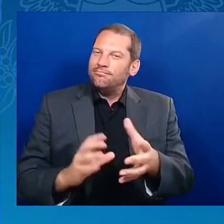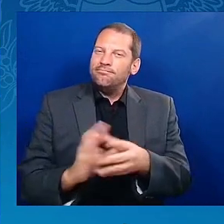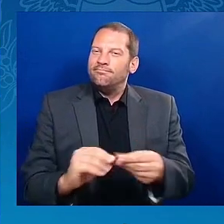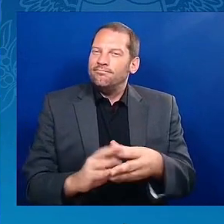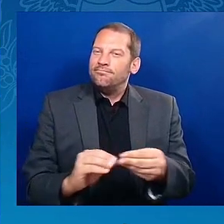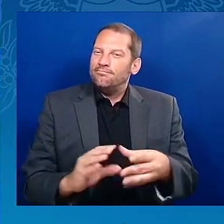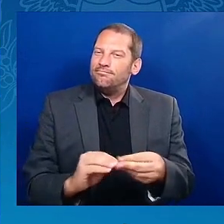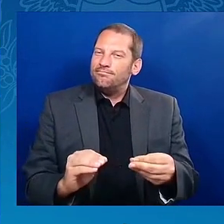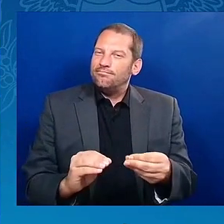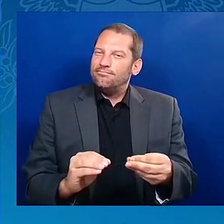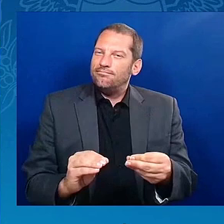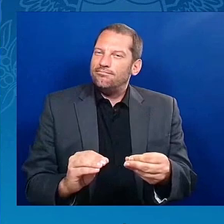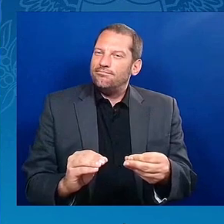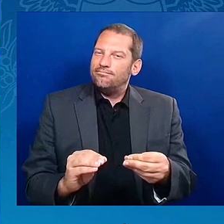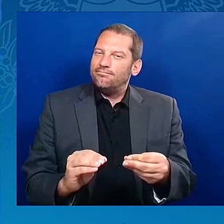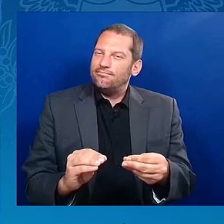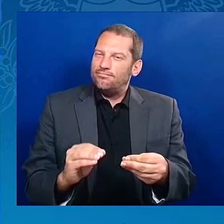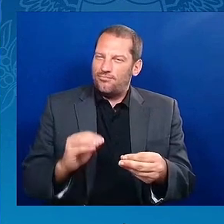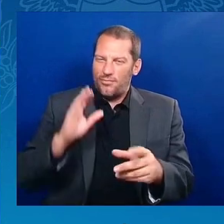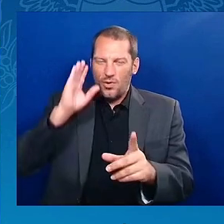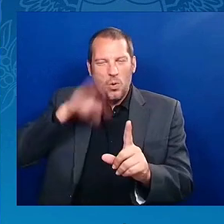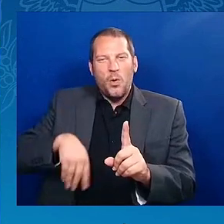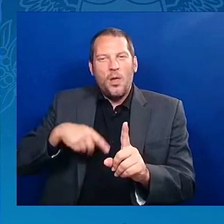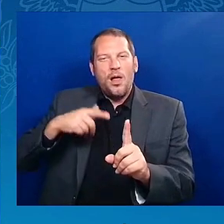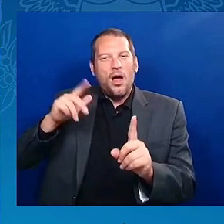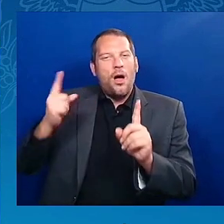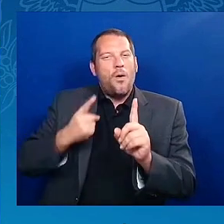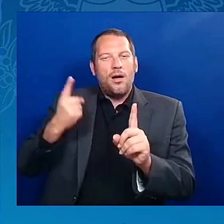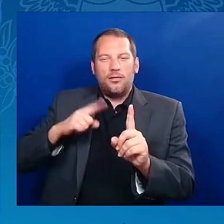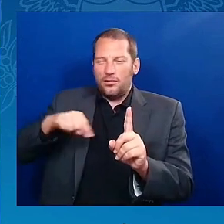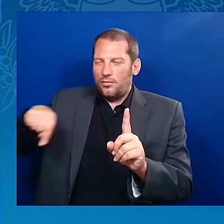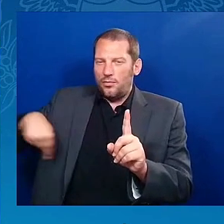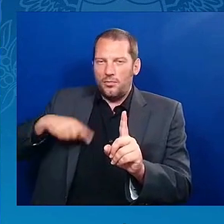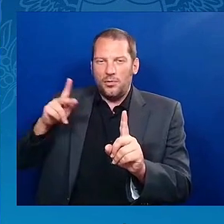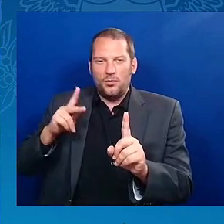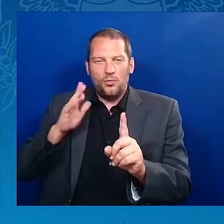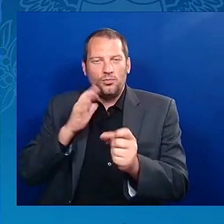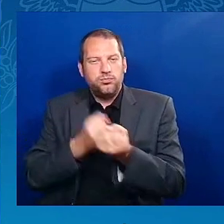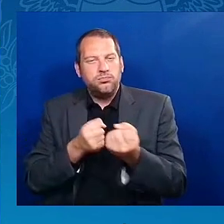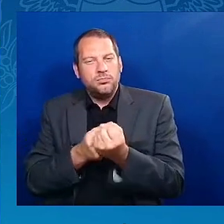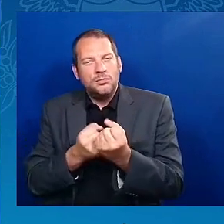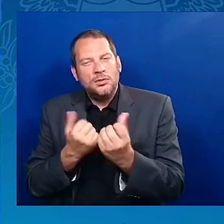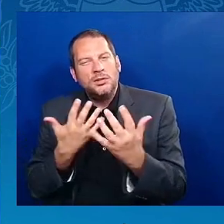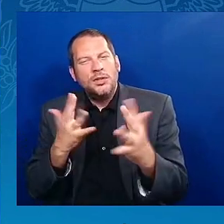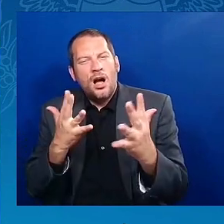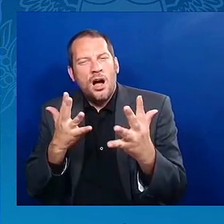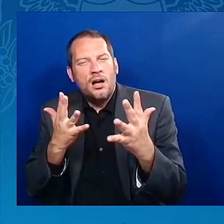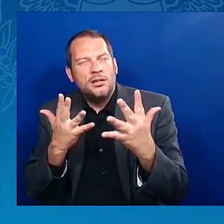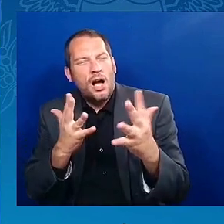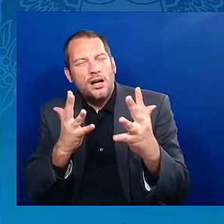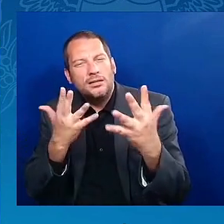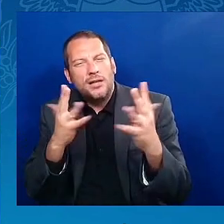for being there. Don't ever let a circumstance or situation or person make you feel alone.